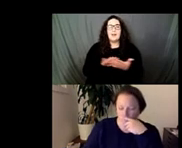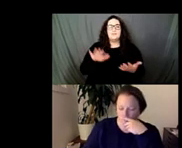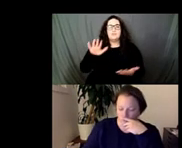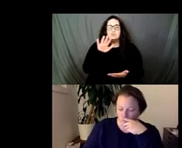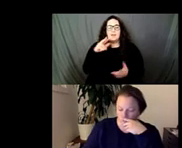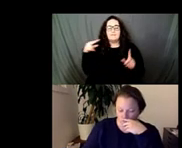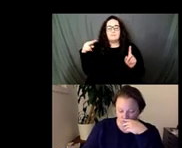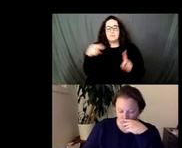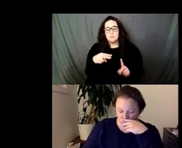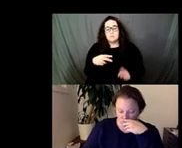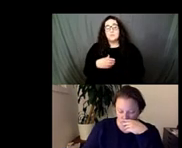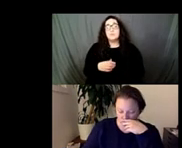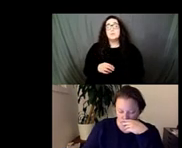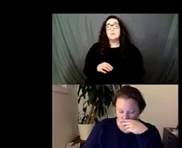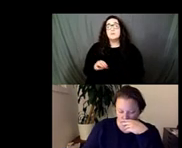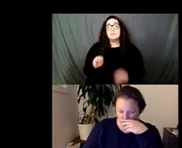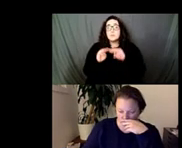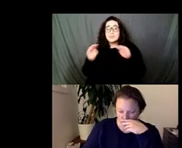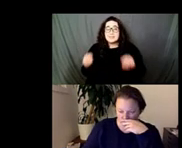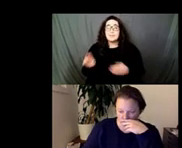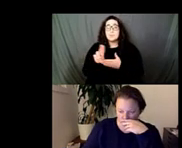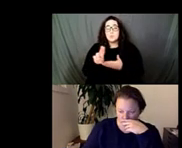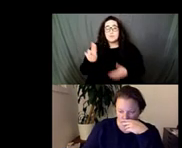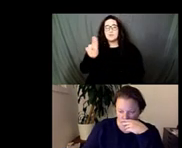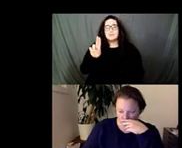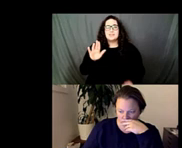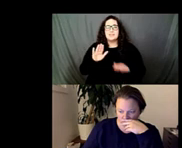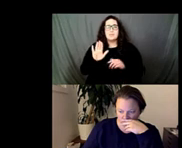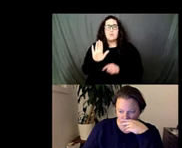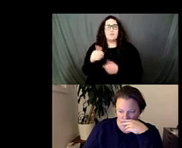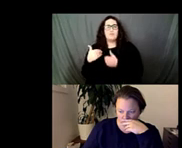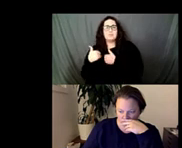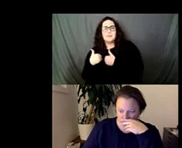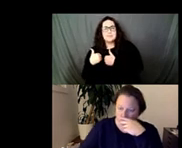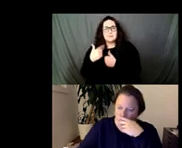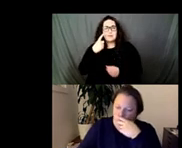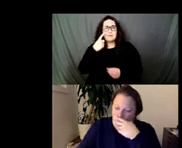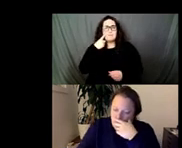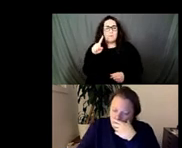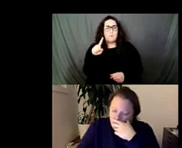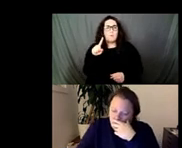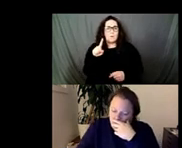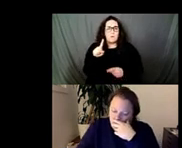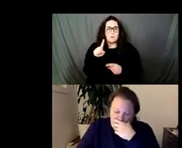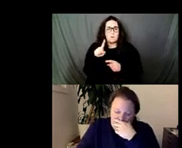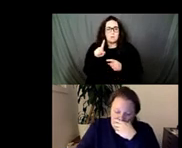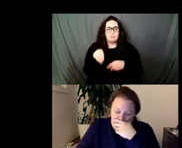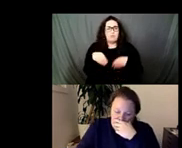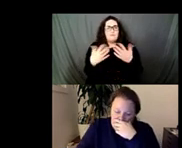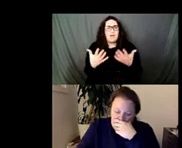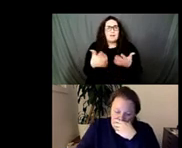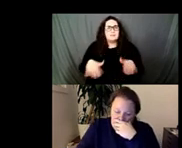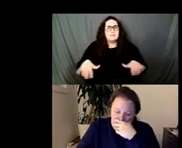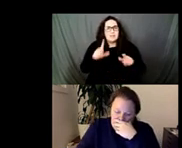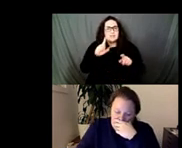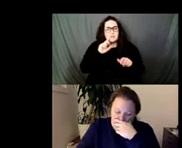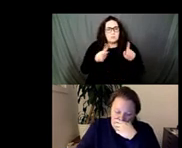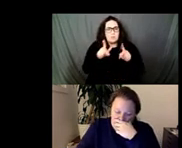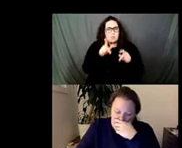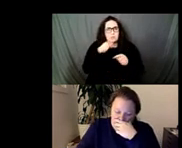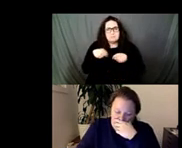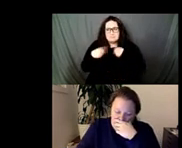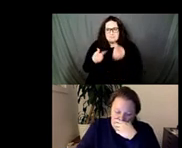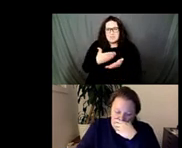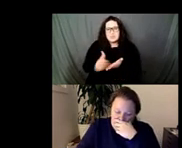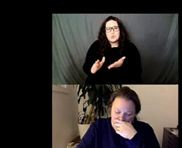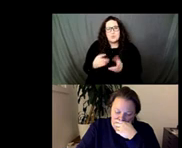engaging with the work from communities that are often excluded from those institutions that's it's a really weighty question and the way that i'll answer